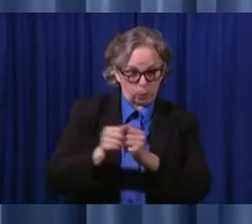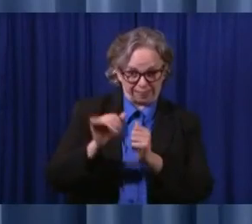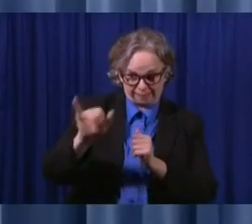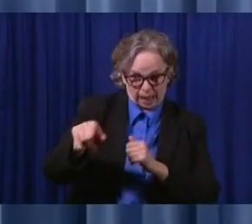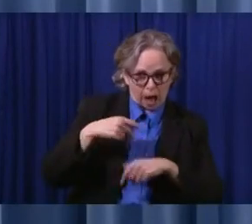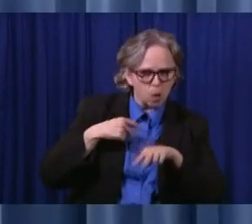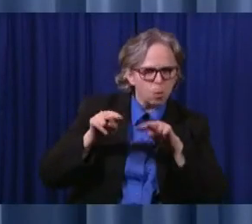as we move forward in the future.